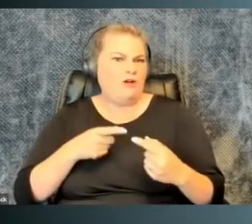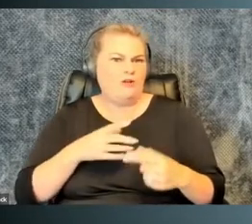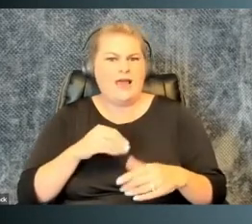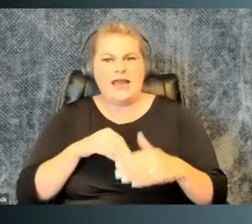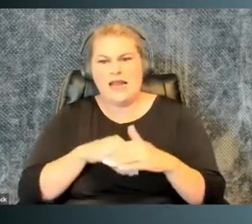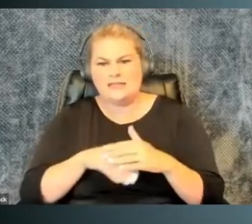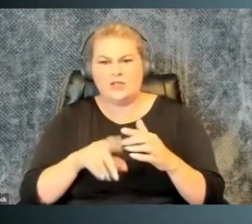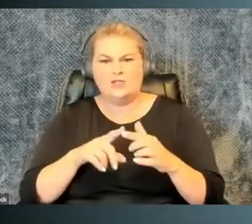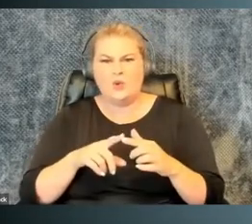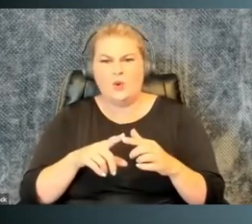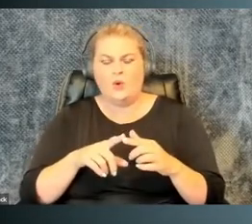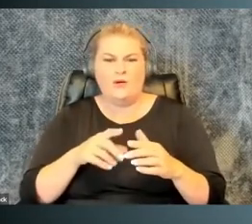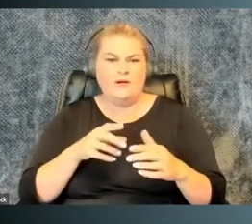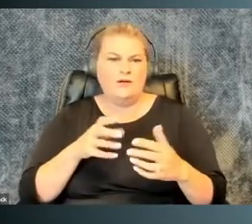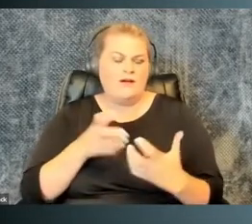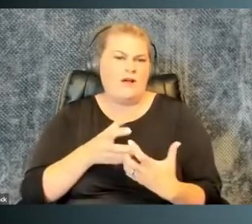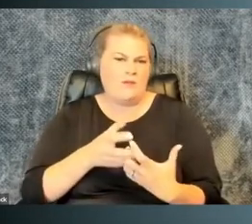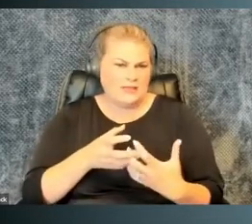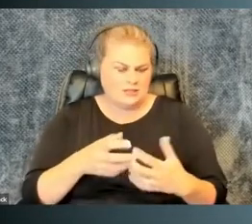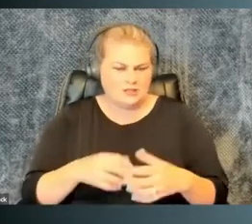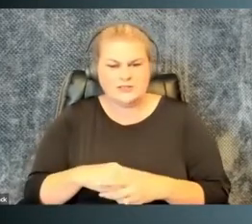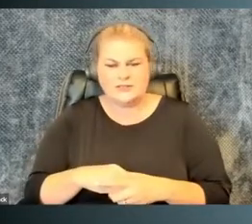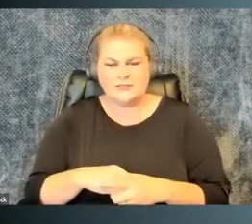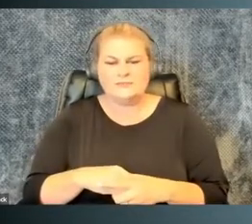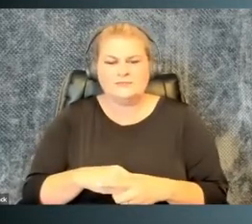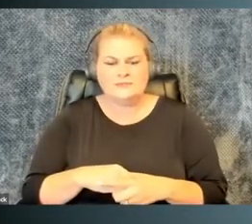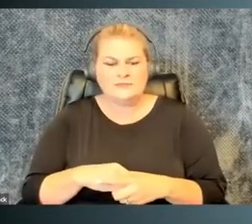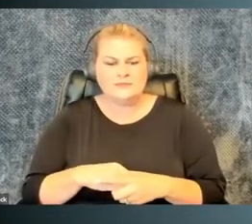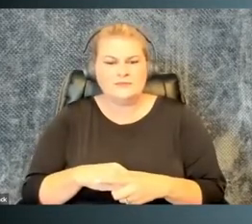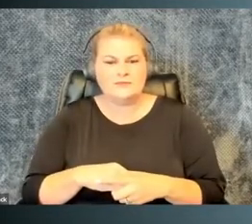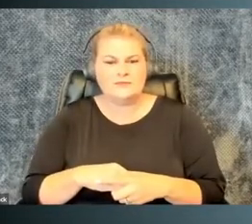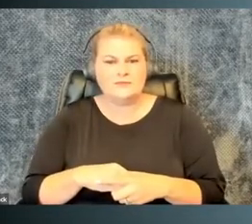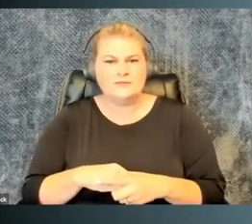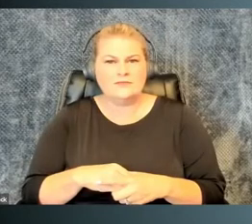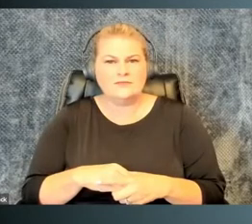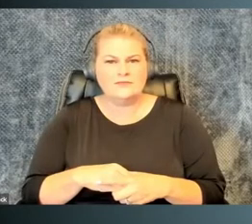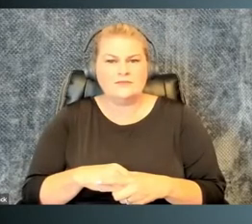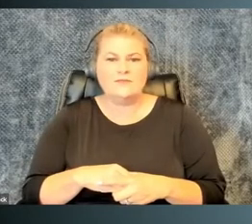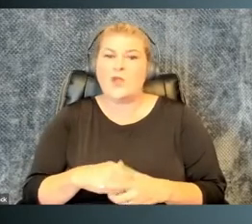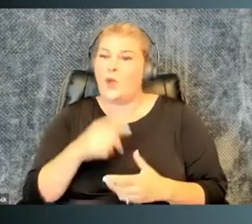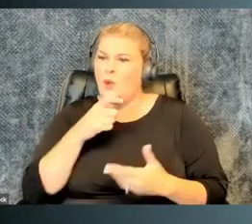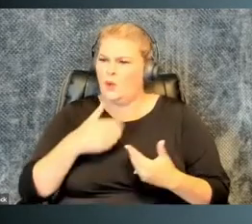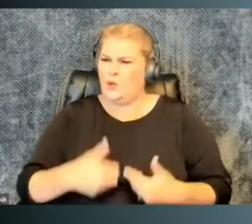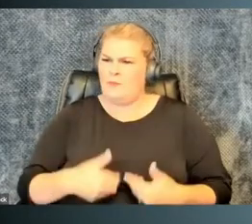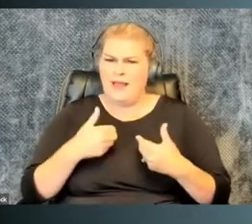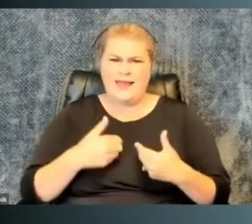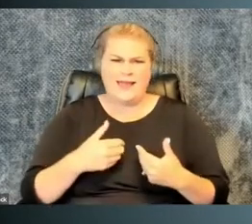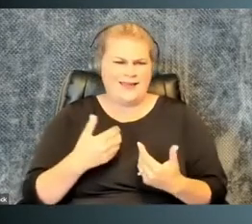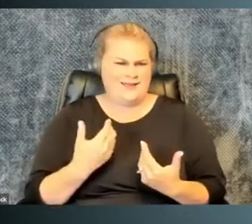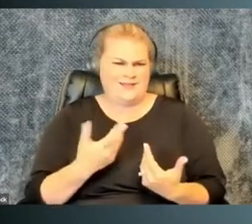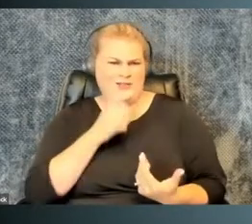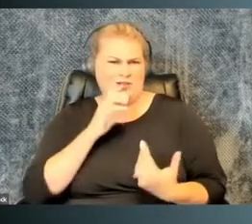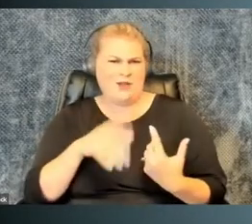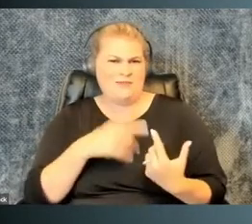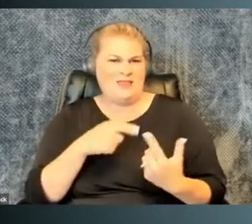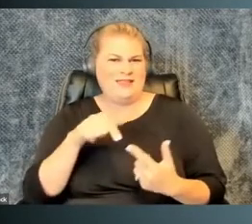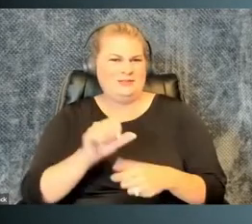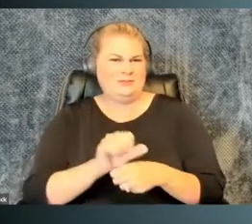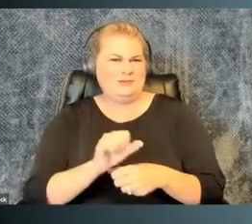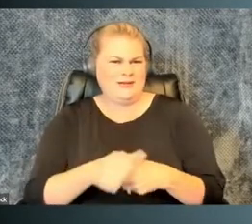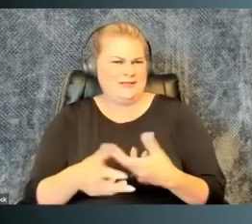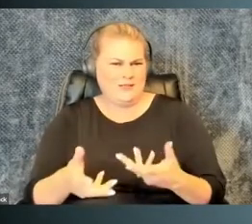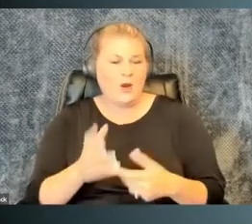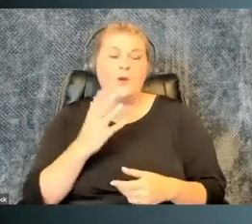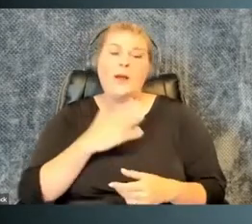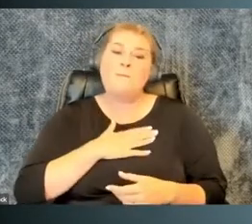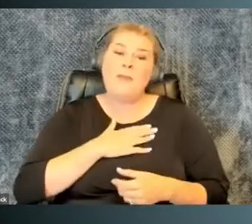be without struggle that access and accommodation often currently represent. So who am I to